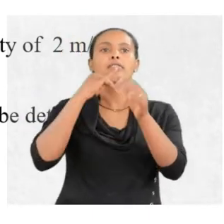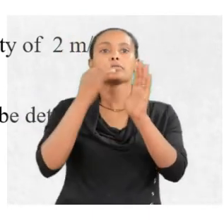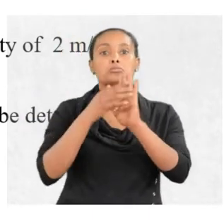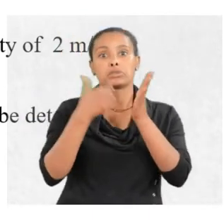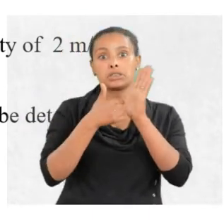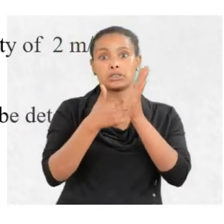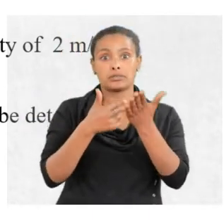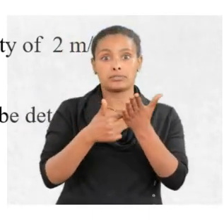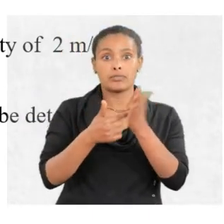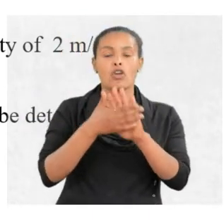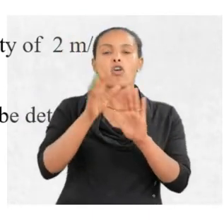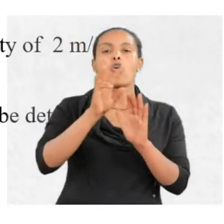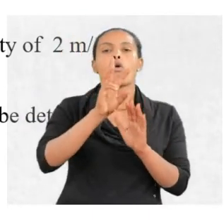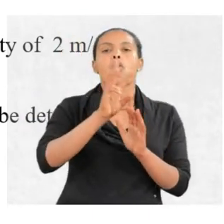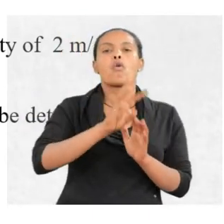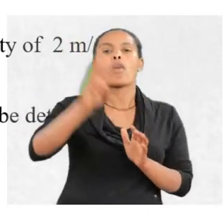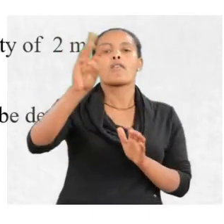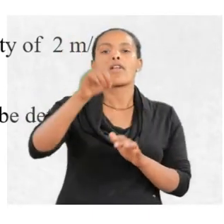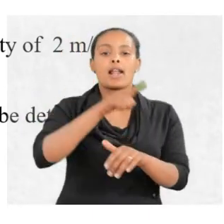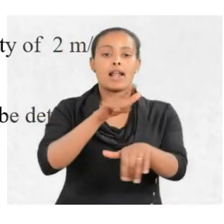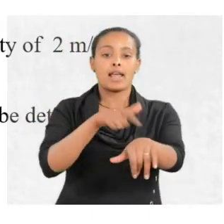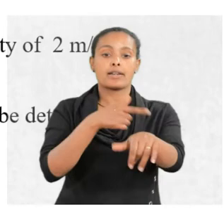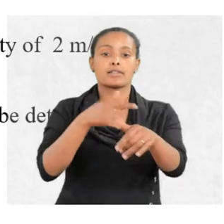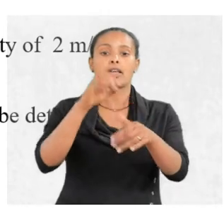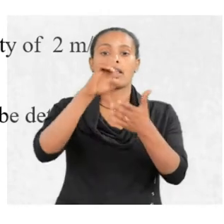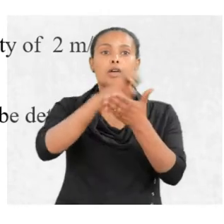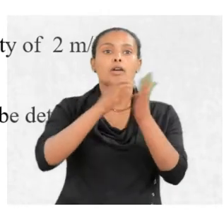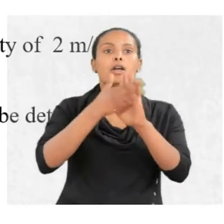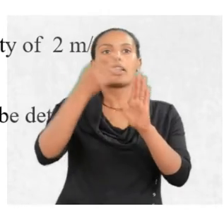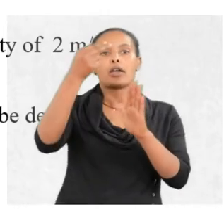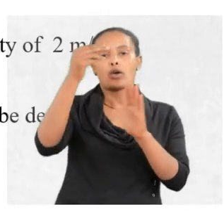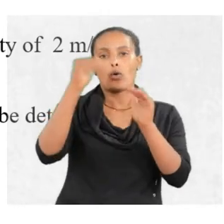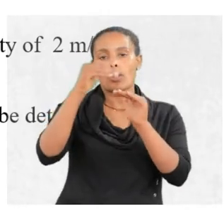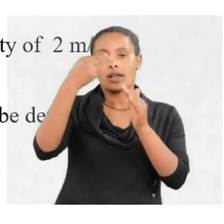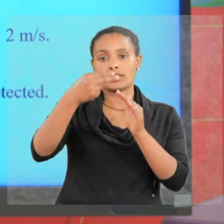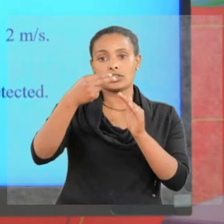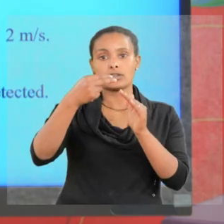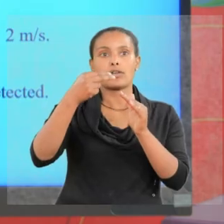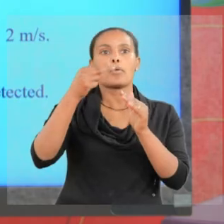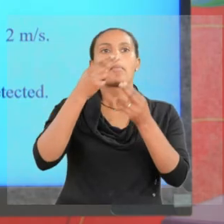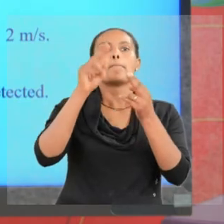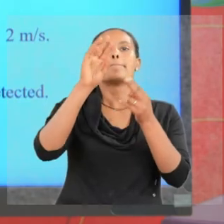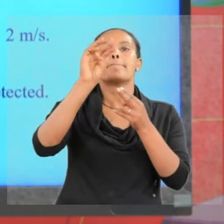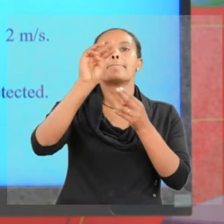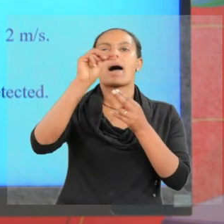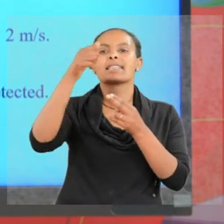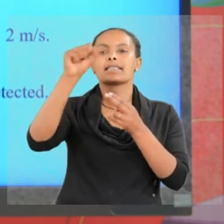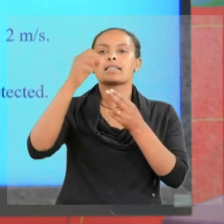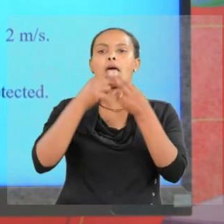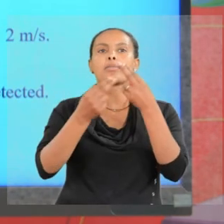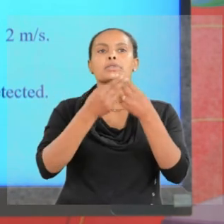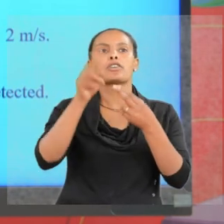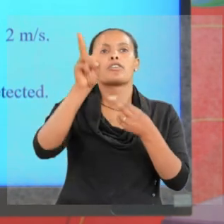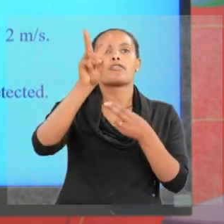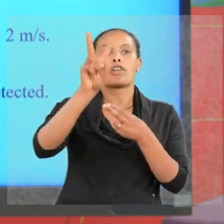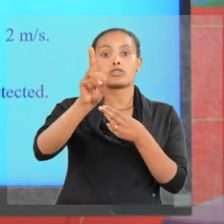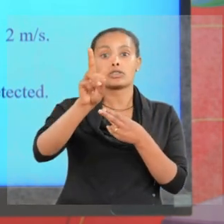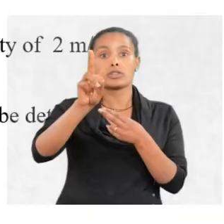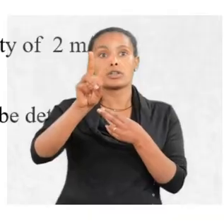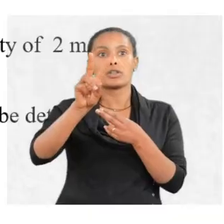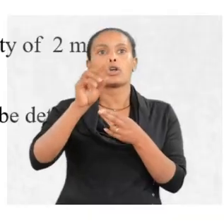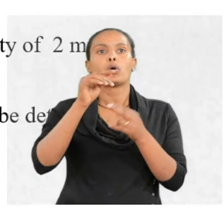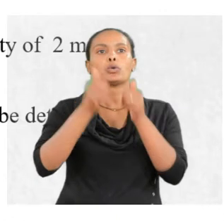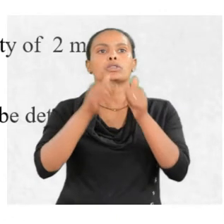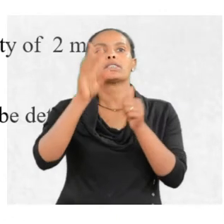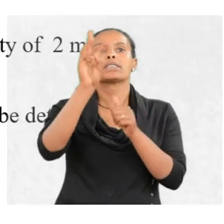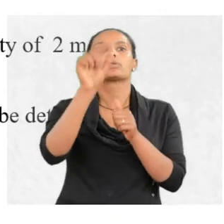because wavelength of an electron, wavelength of an electron equal h divided by mass times velocity h is Planck's constant which is